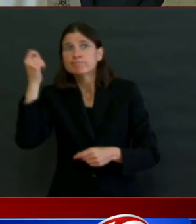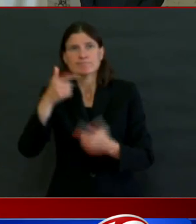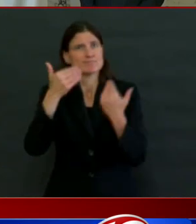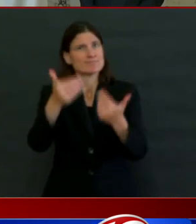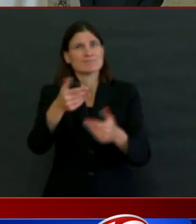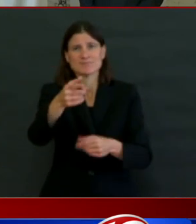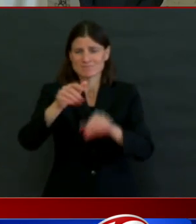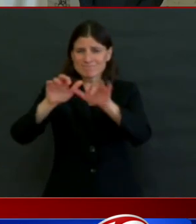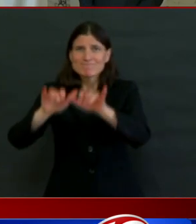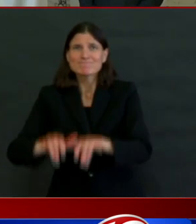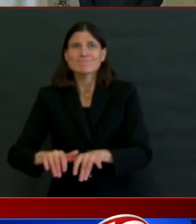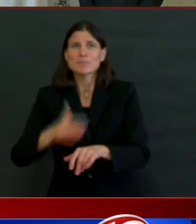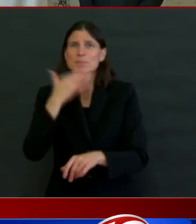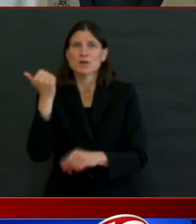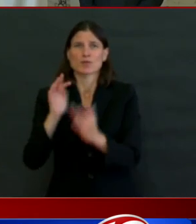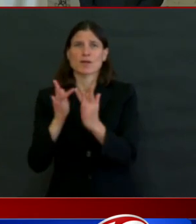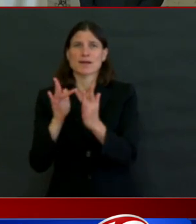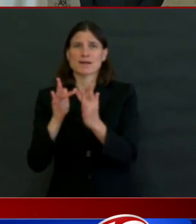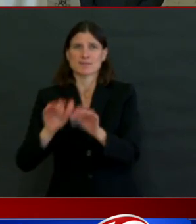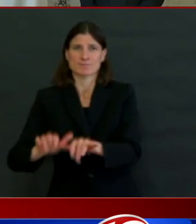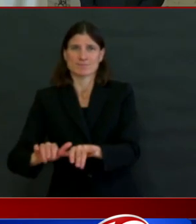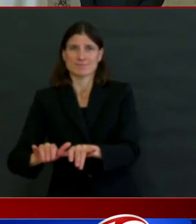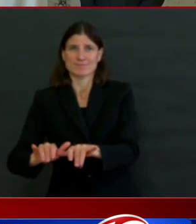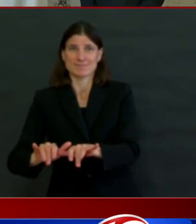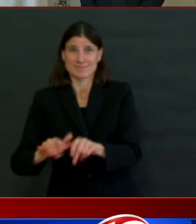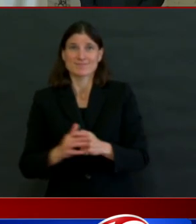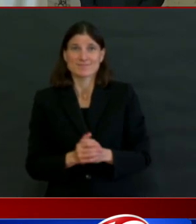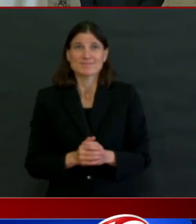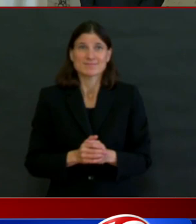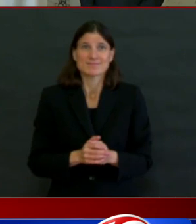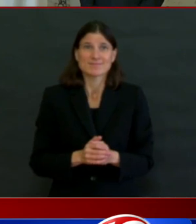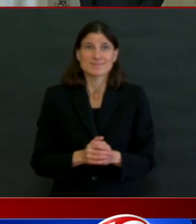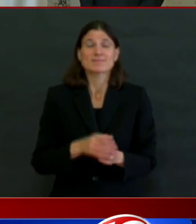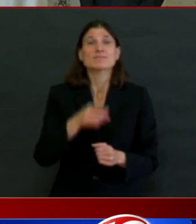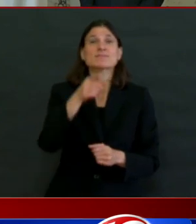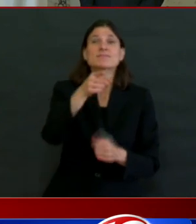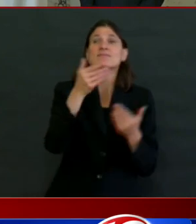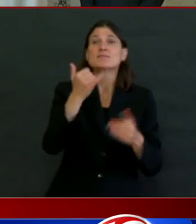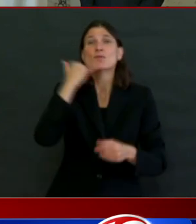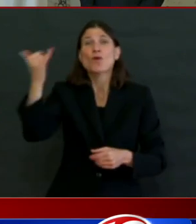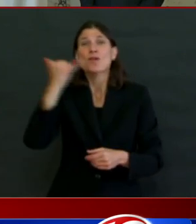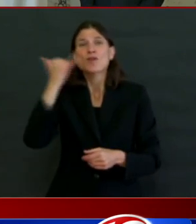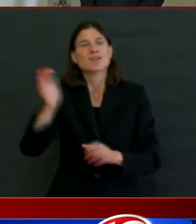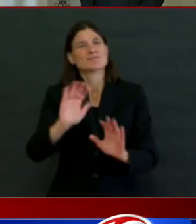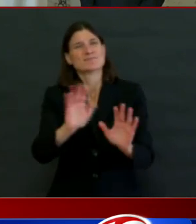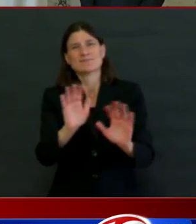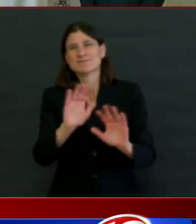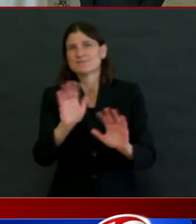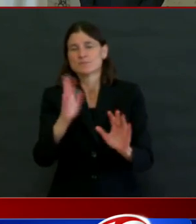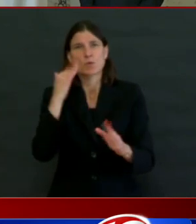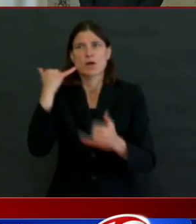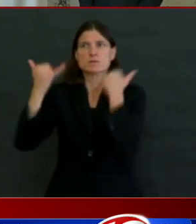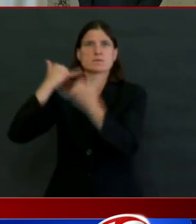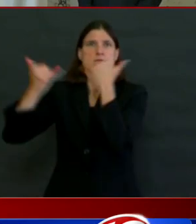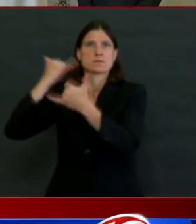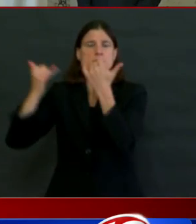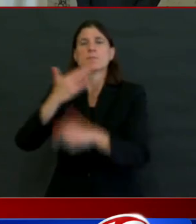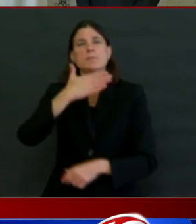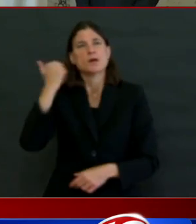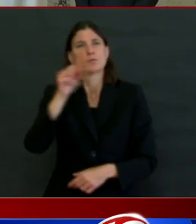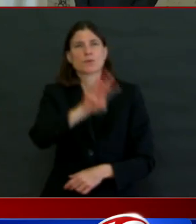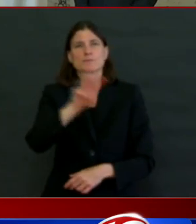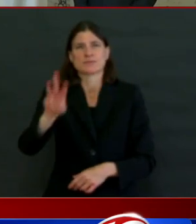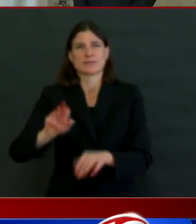PUA. Secondly, we are working. We are trying to implement a new technological